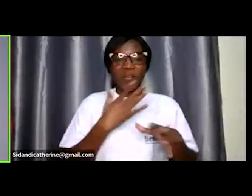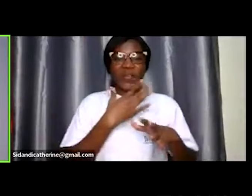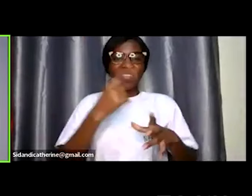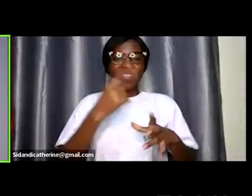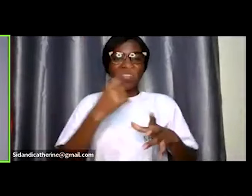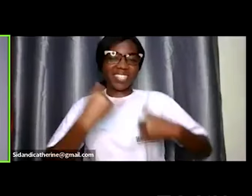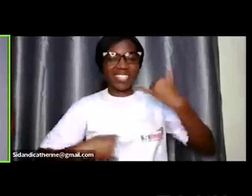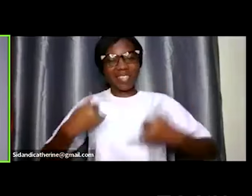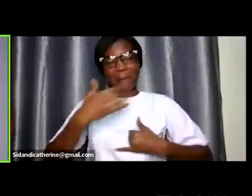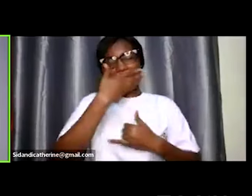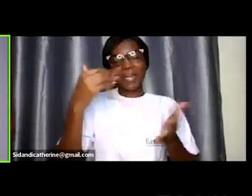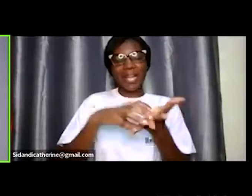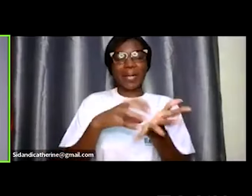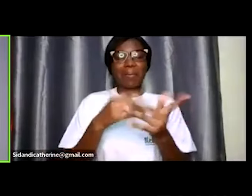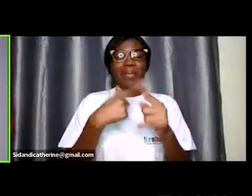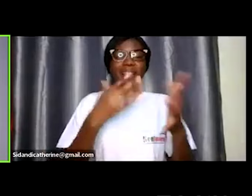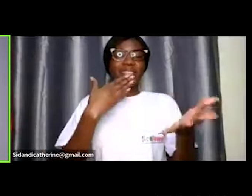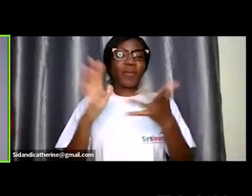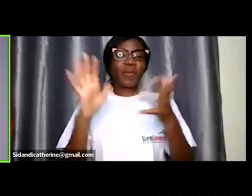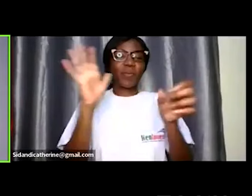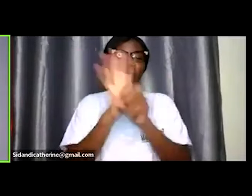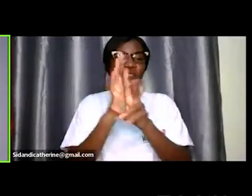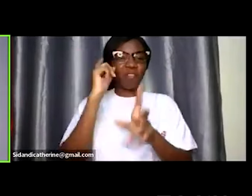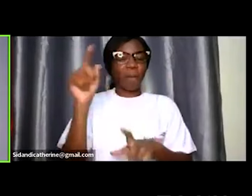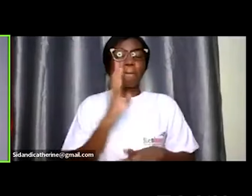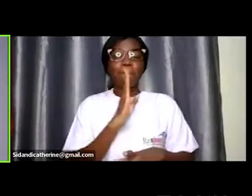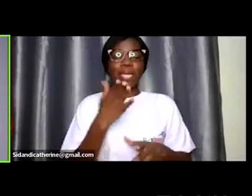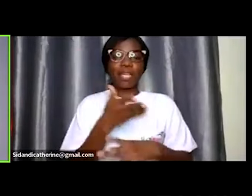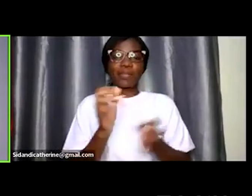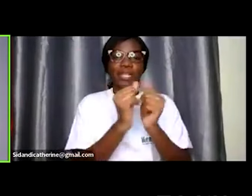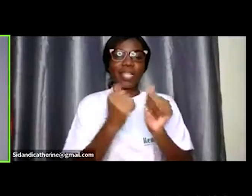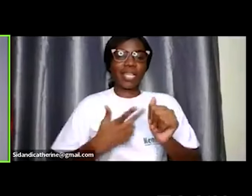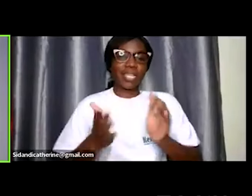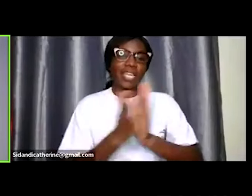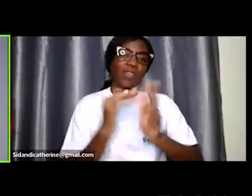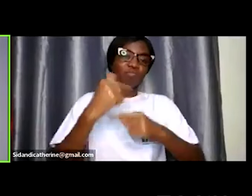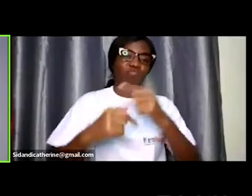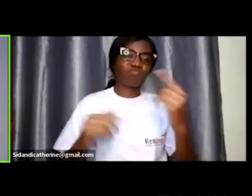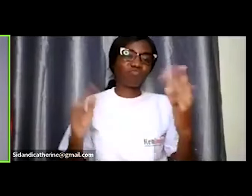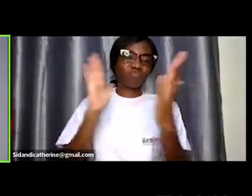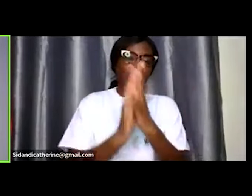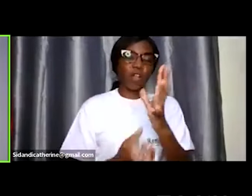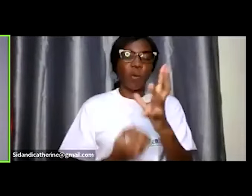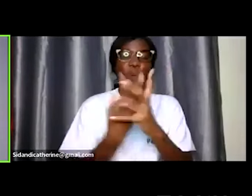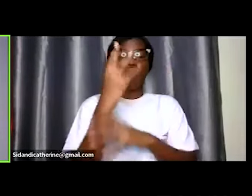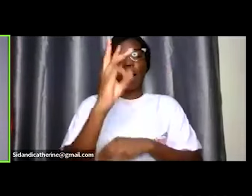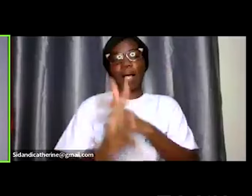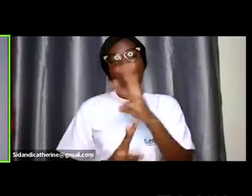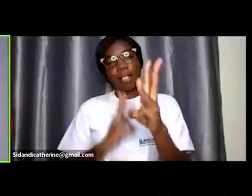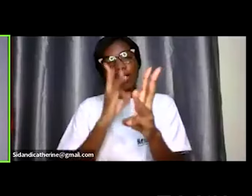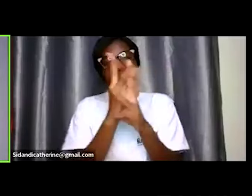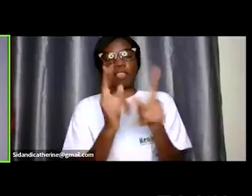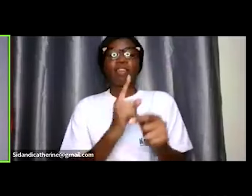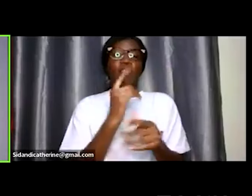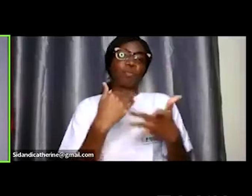biryani but thank you for being here with us and uh we keep impacting we keep growing the world so before we embark allow